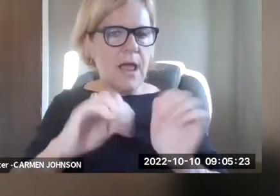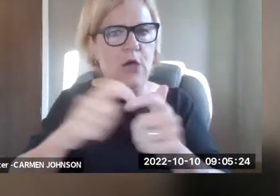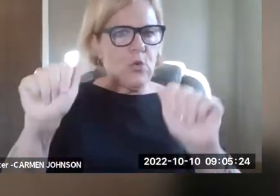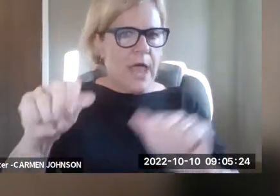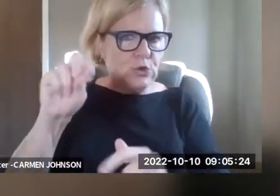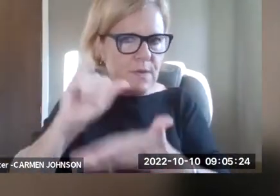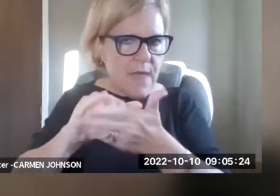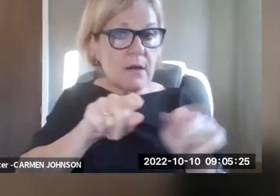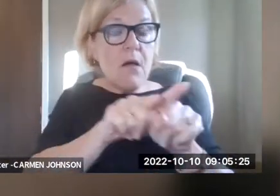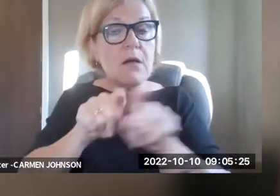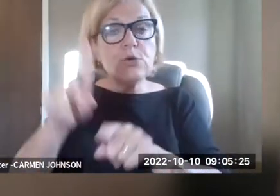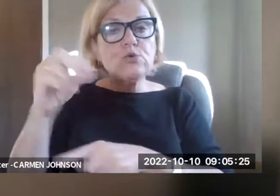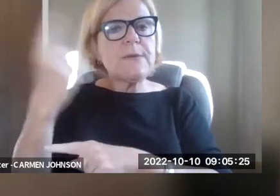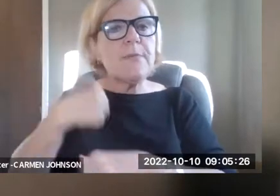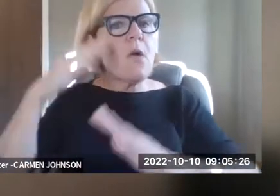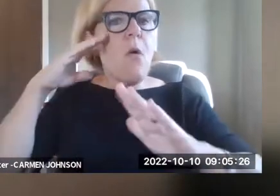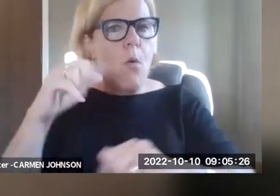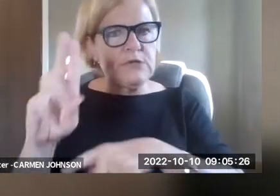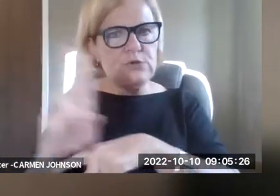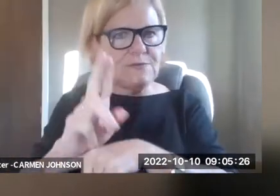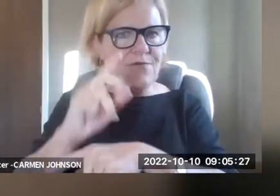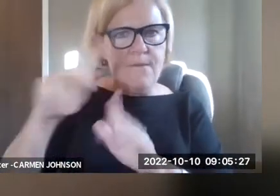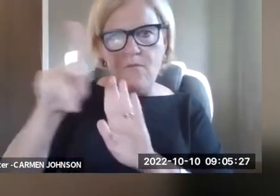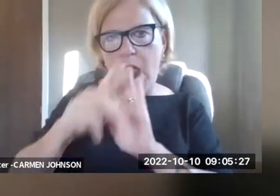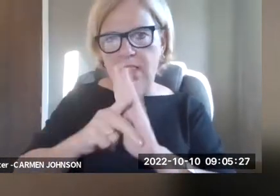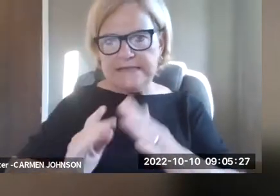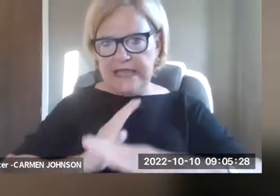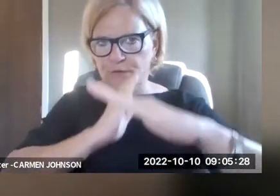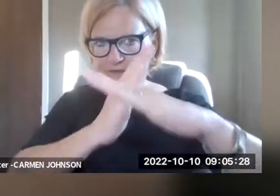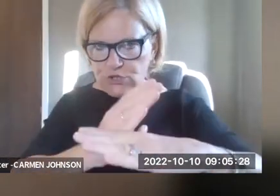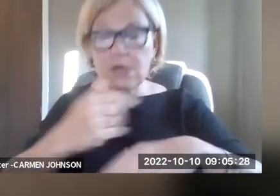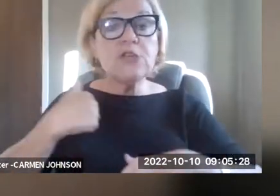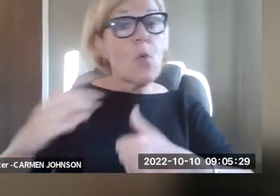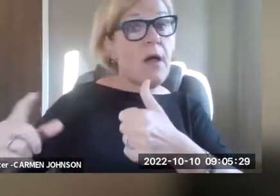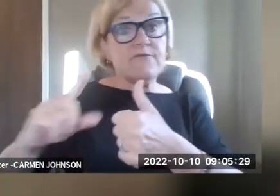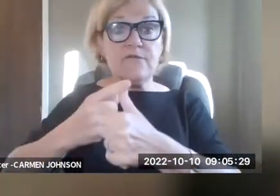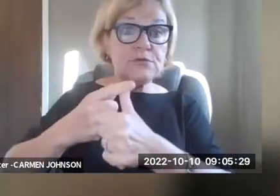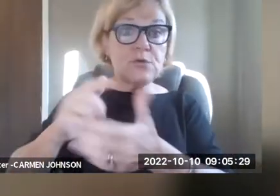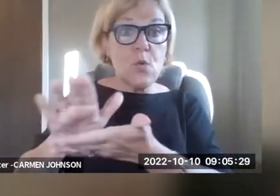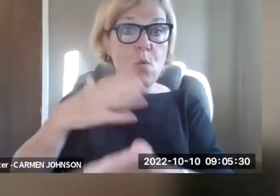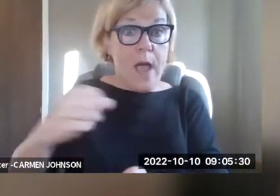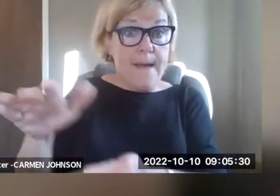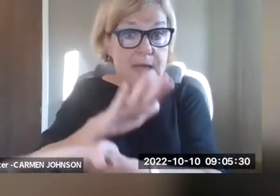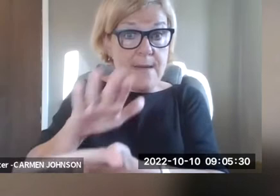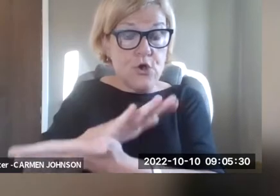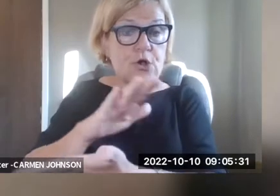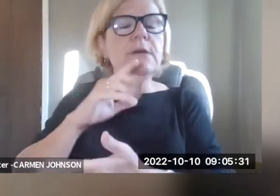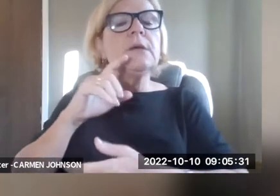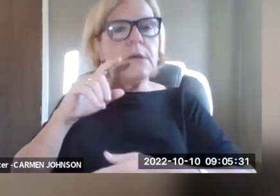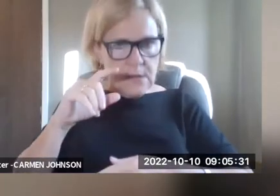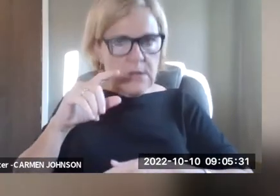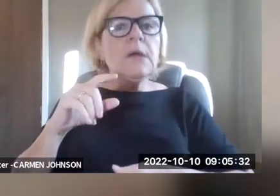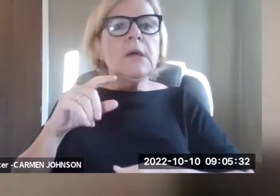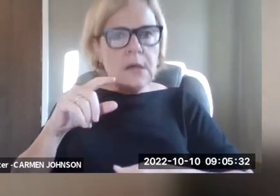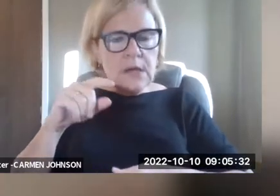that experience to inform policy and to model how one might do that, and also to do something that we hope is useful